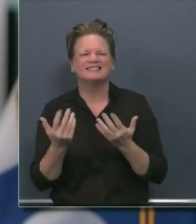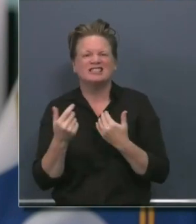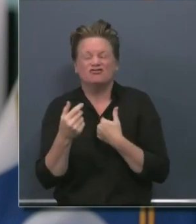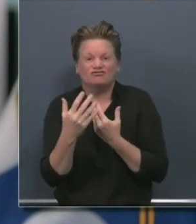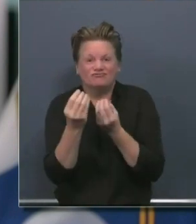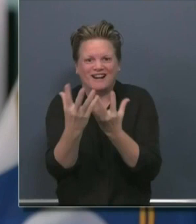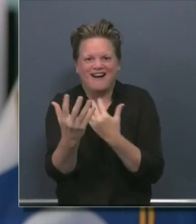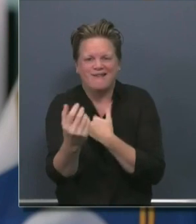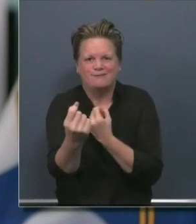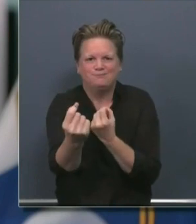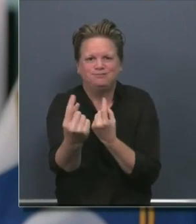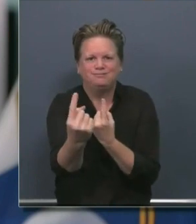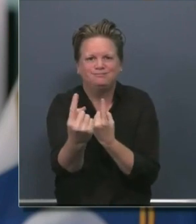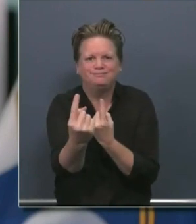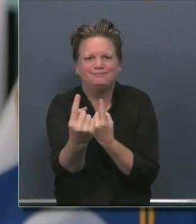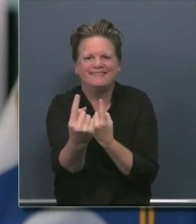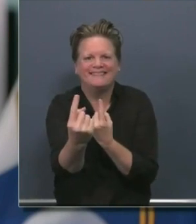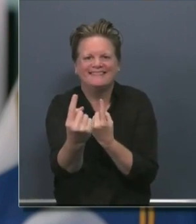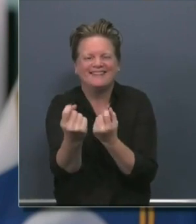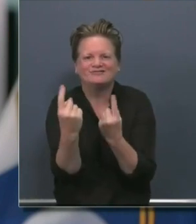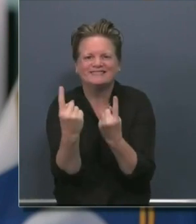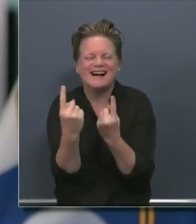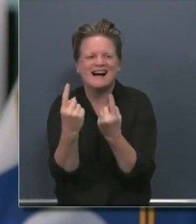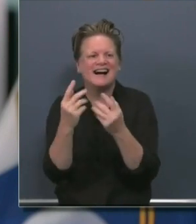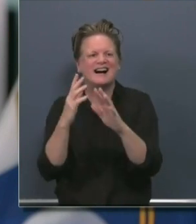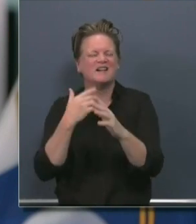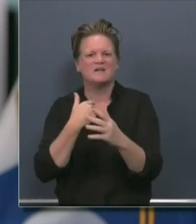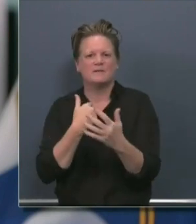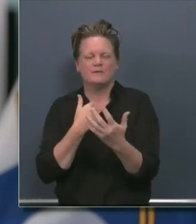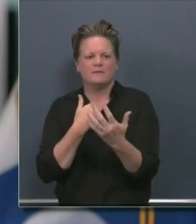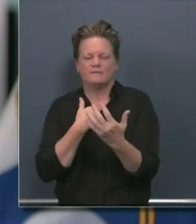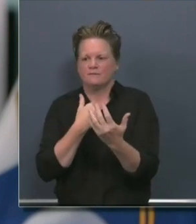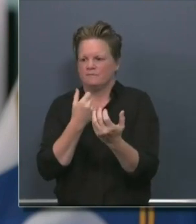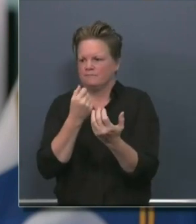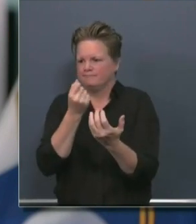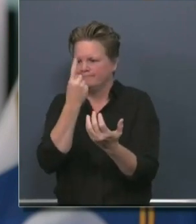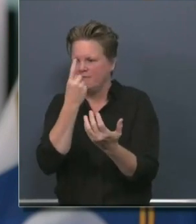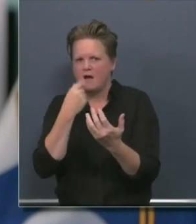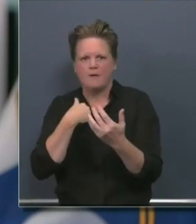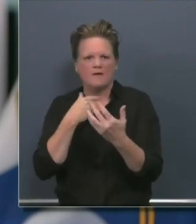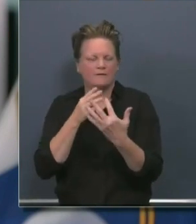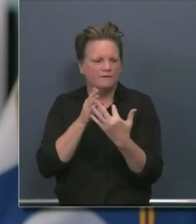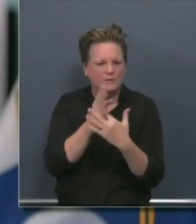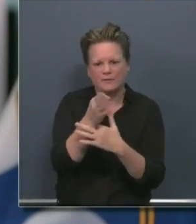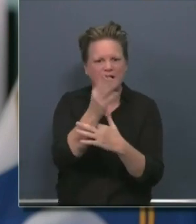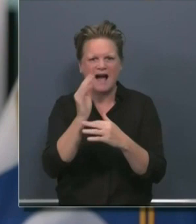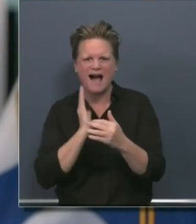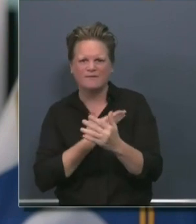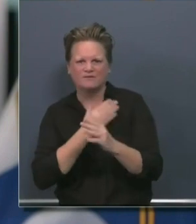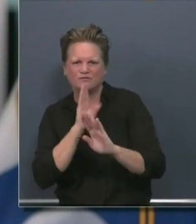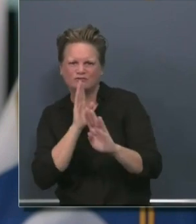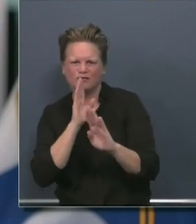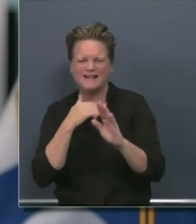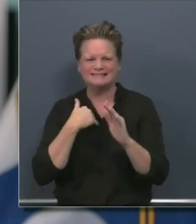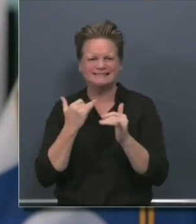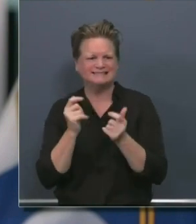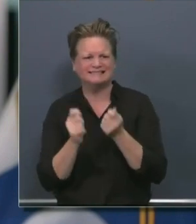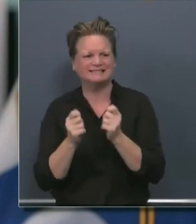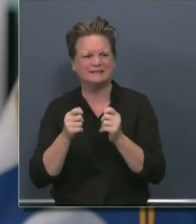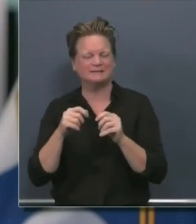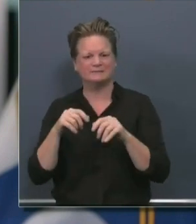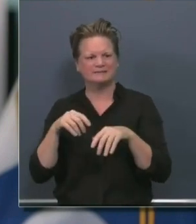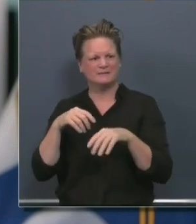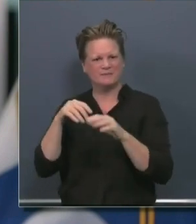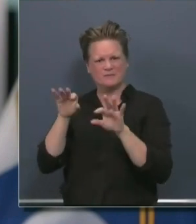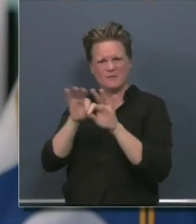coming, but we're working through all these issues in real time. We're getting very close. Uh, even those Bay Area modifications, uh, coming in the next